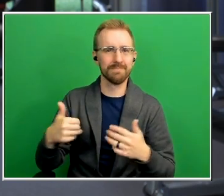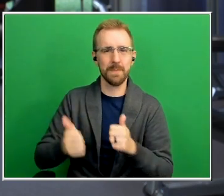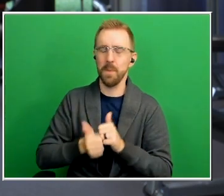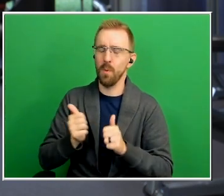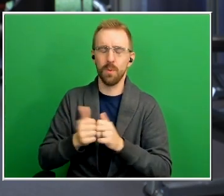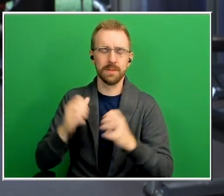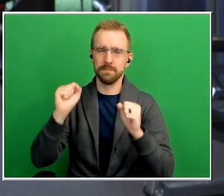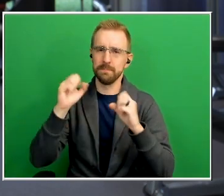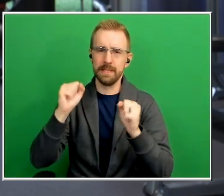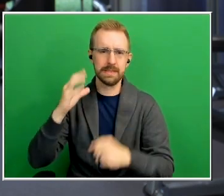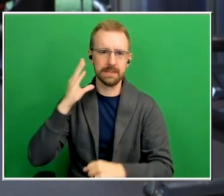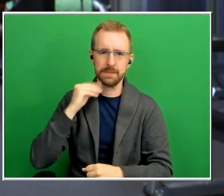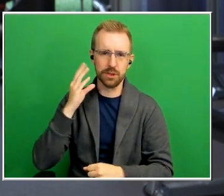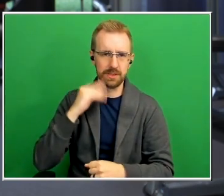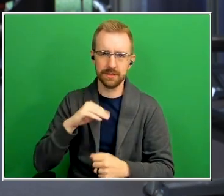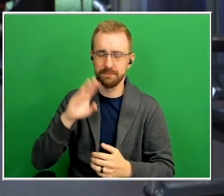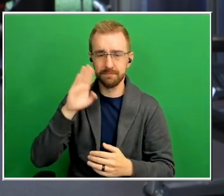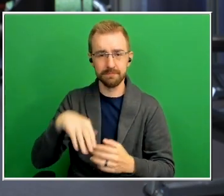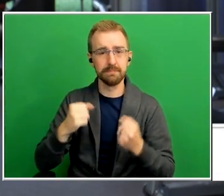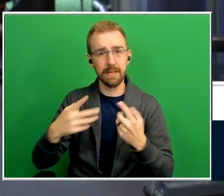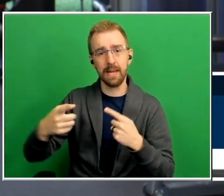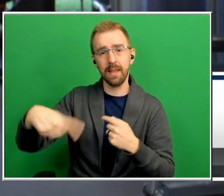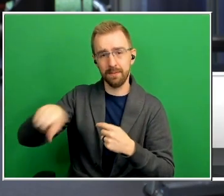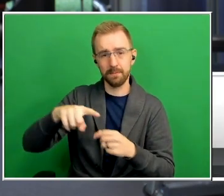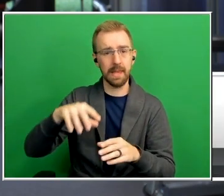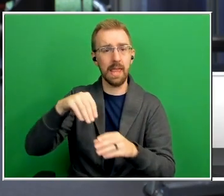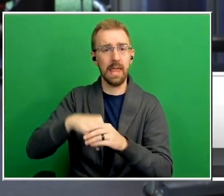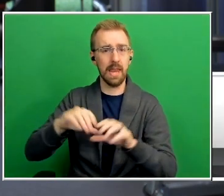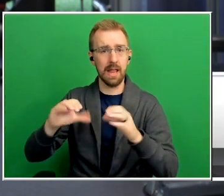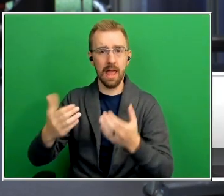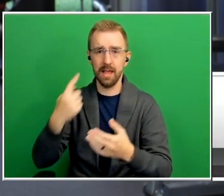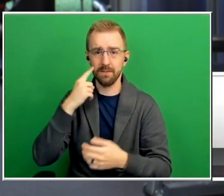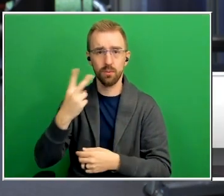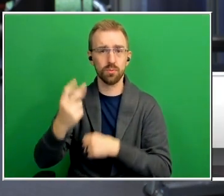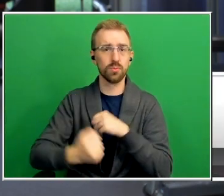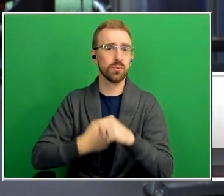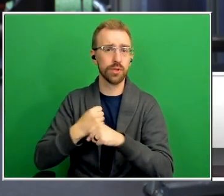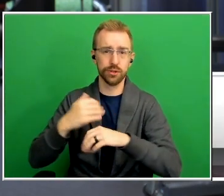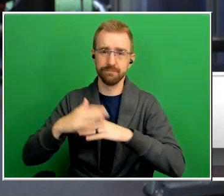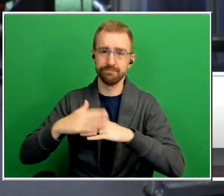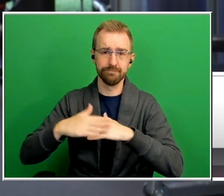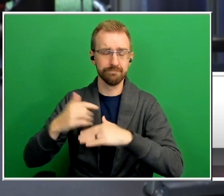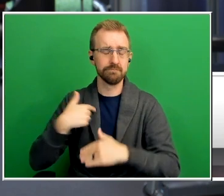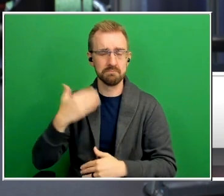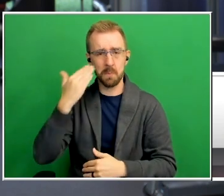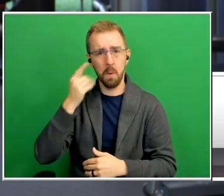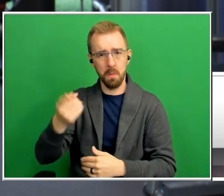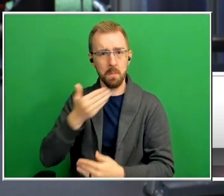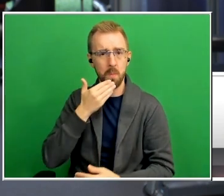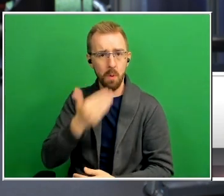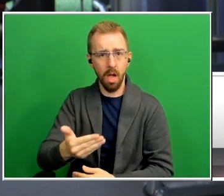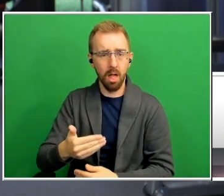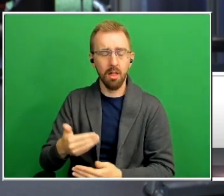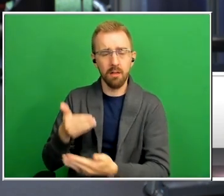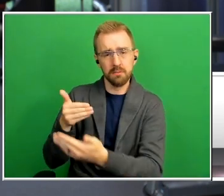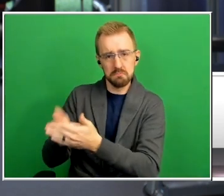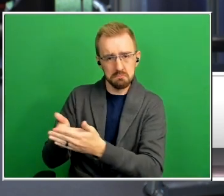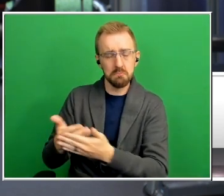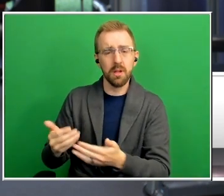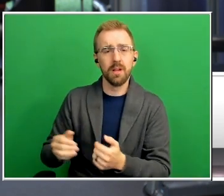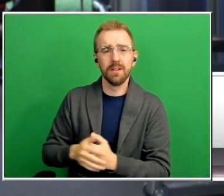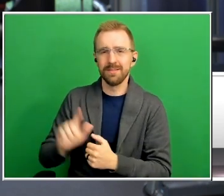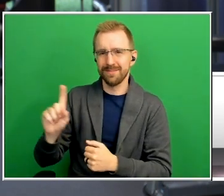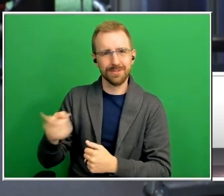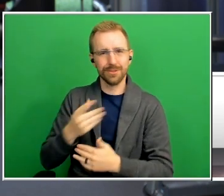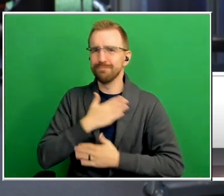you know a lot of the guys have been in the class for two years now i've gotten to know them really really well they're just a blast to have out